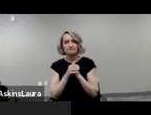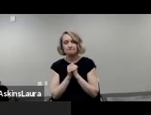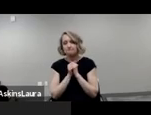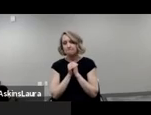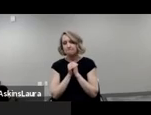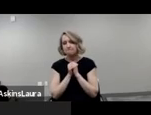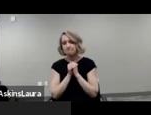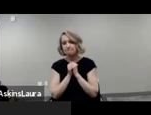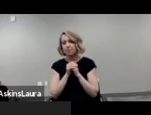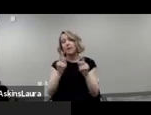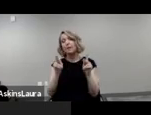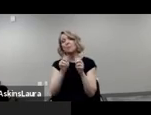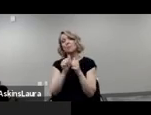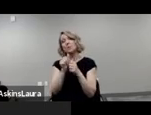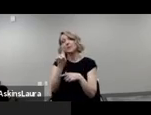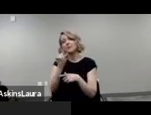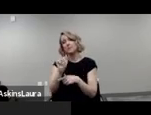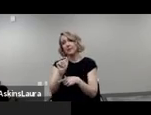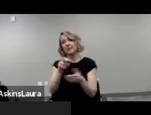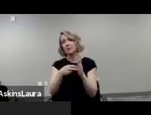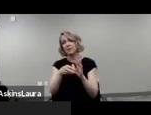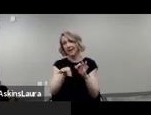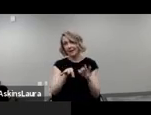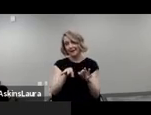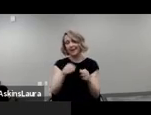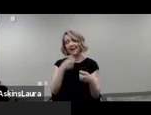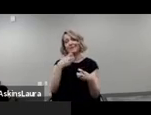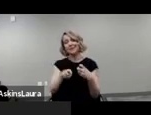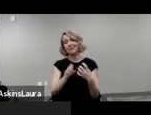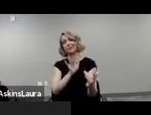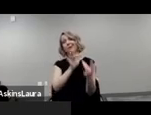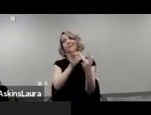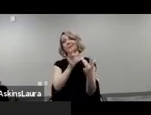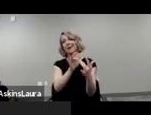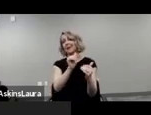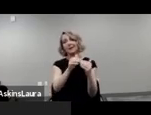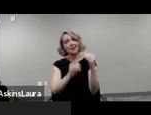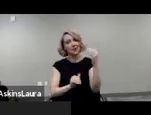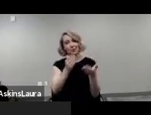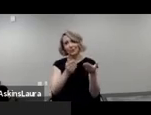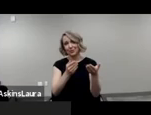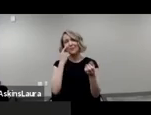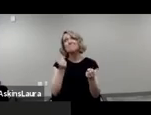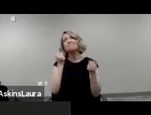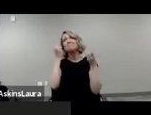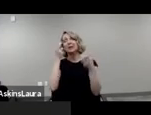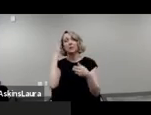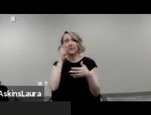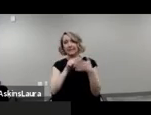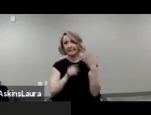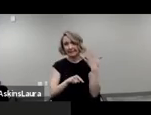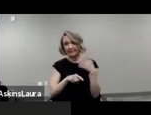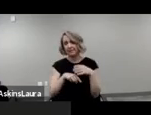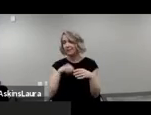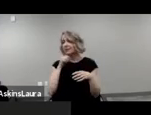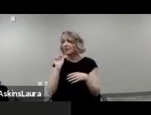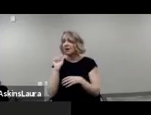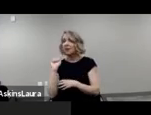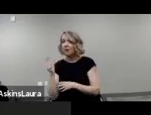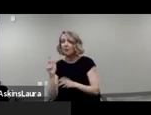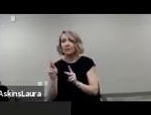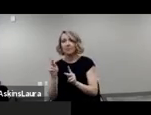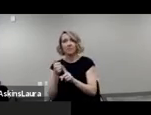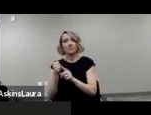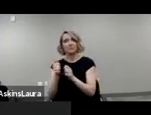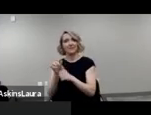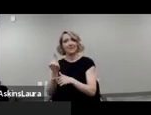So people with disabilities are defined as hard to reach and underserved for a variety of reasons. Not everyone who has